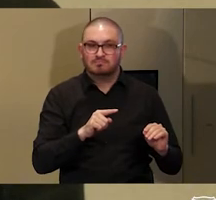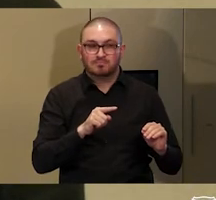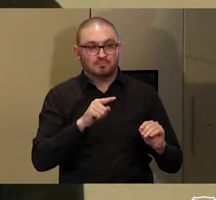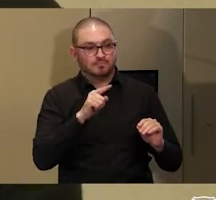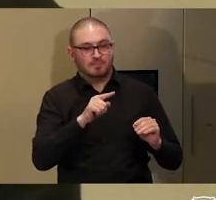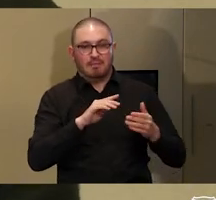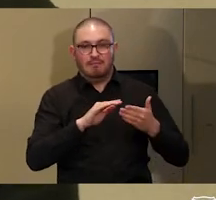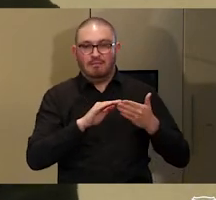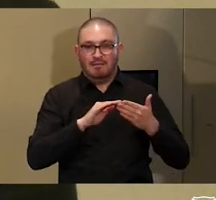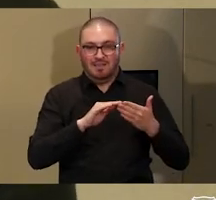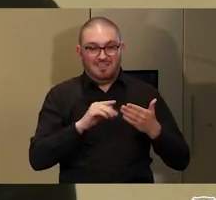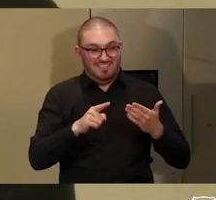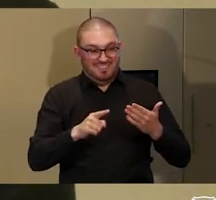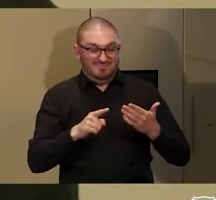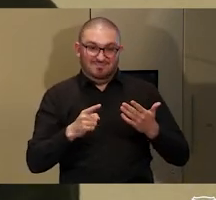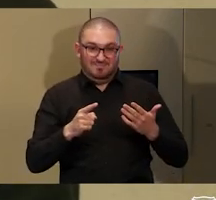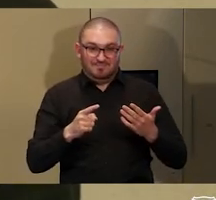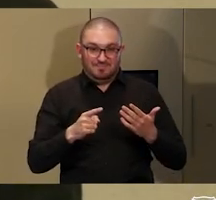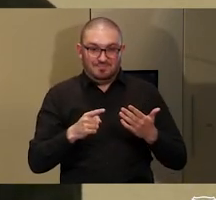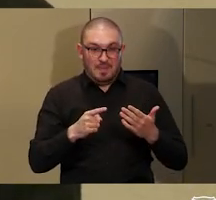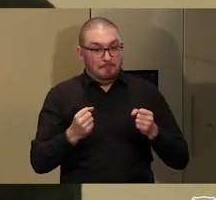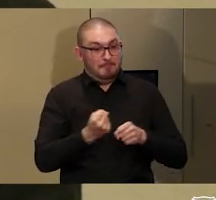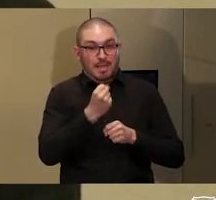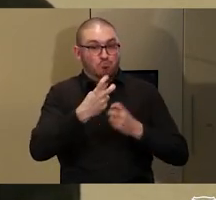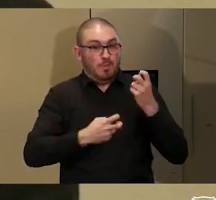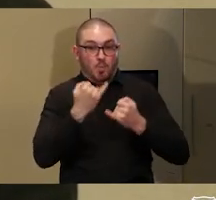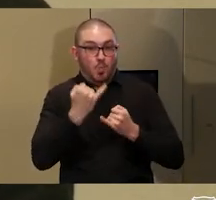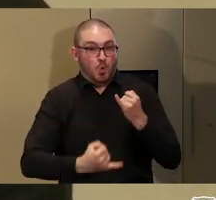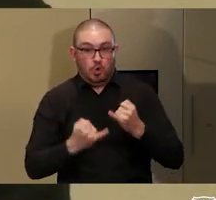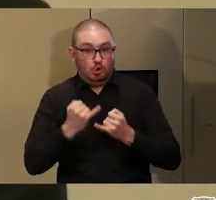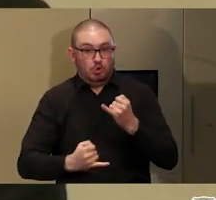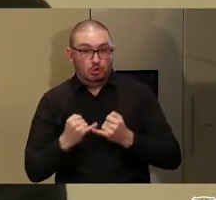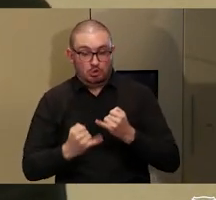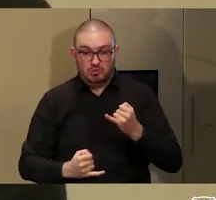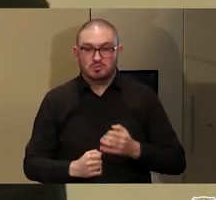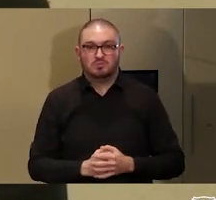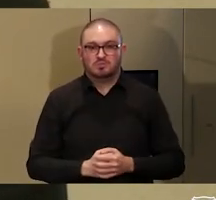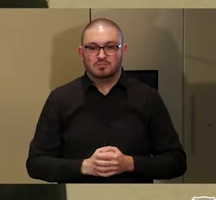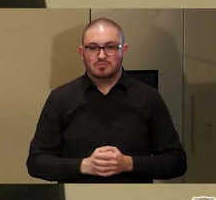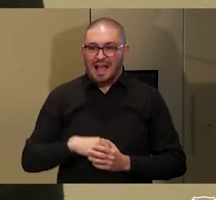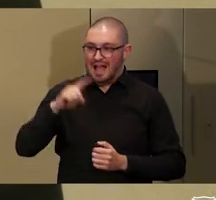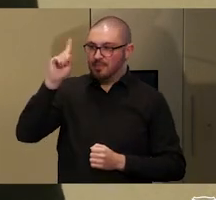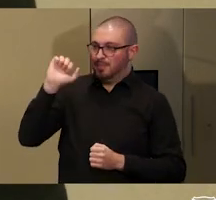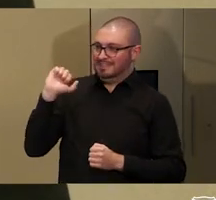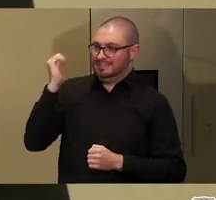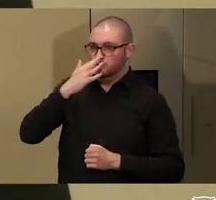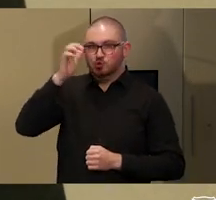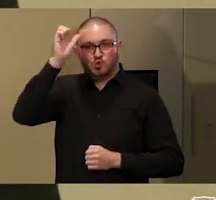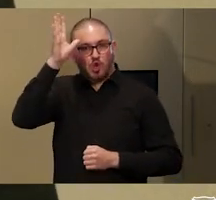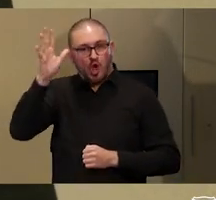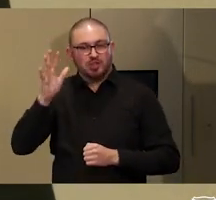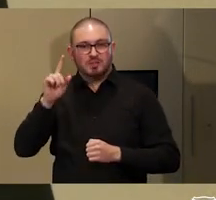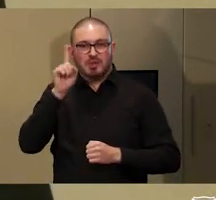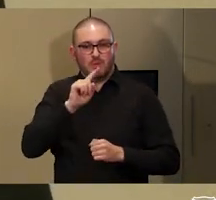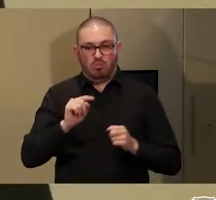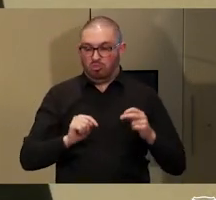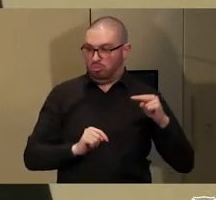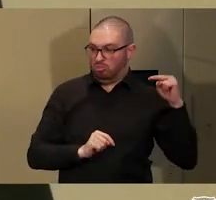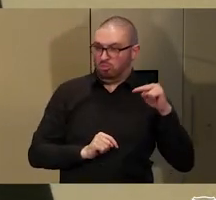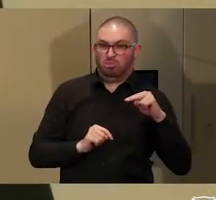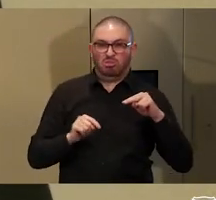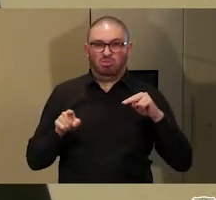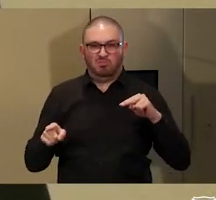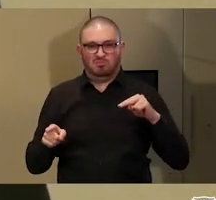creating this problem, I would say. At the moment, Indigenous knowledge is seen as something to